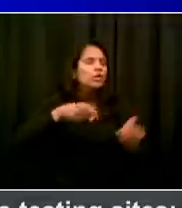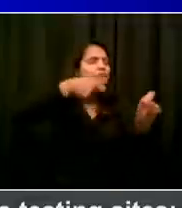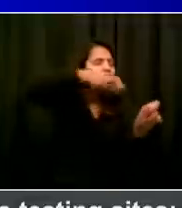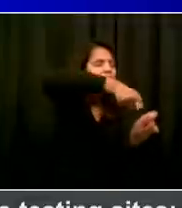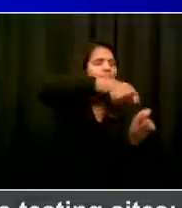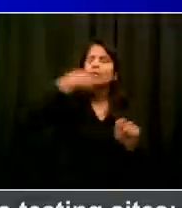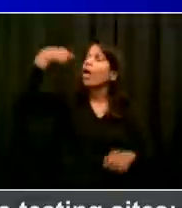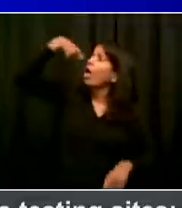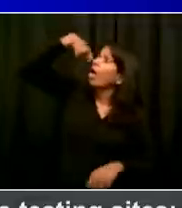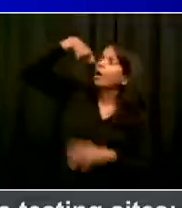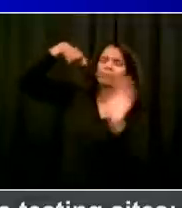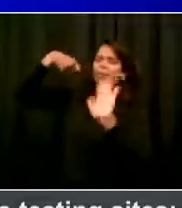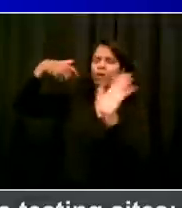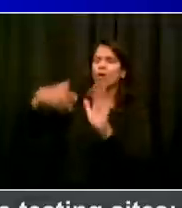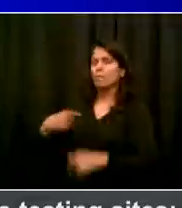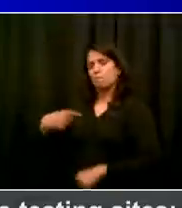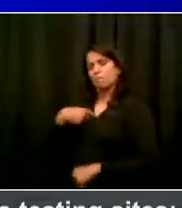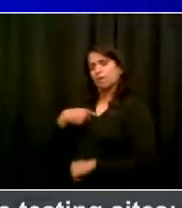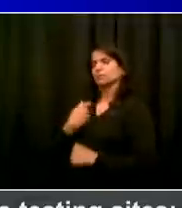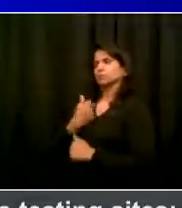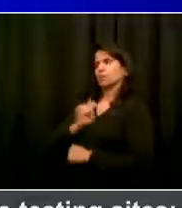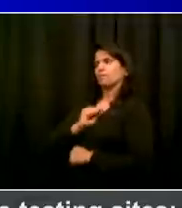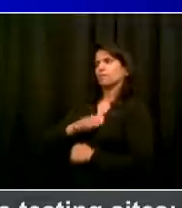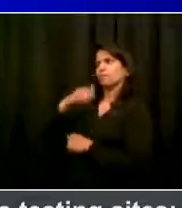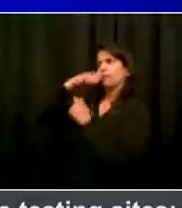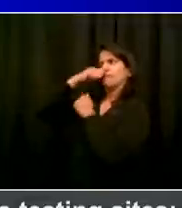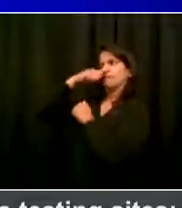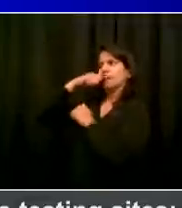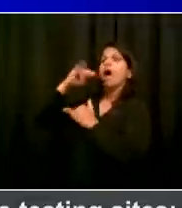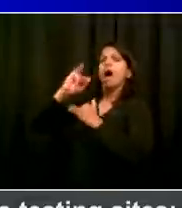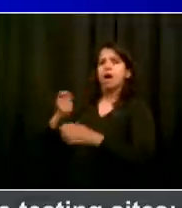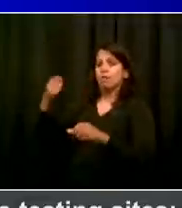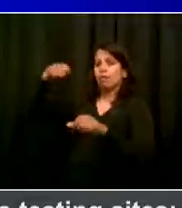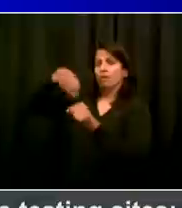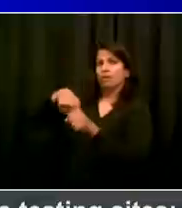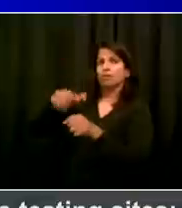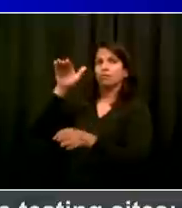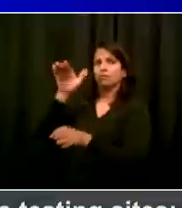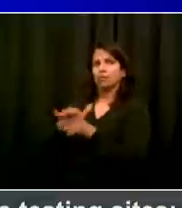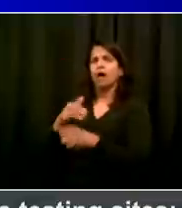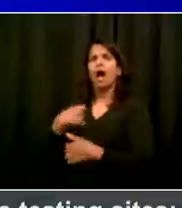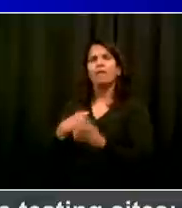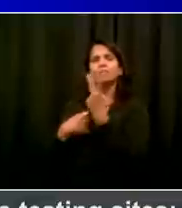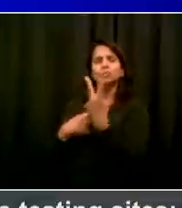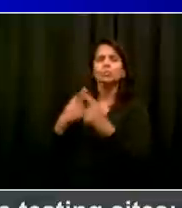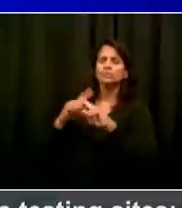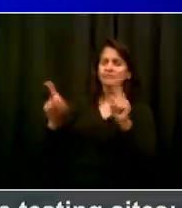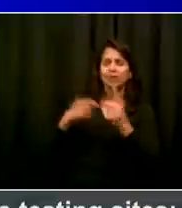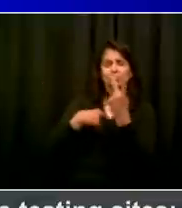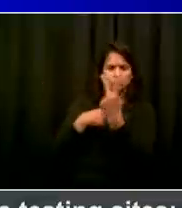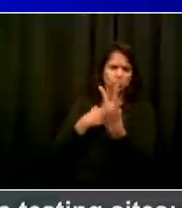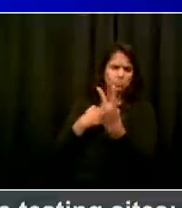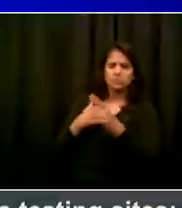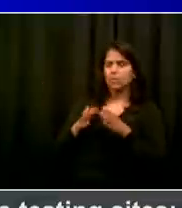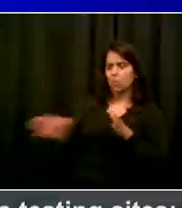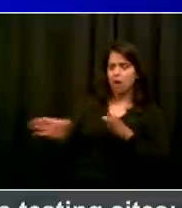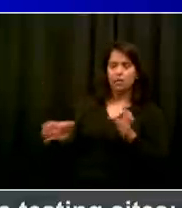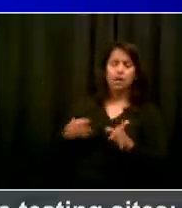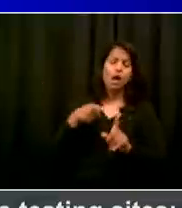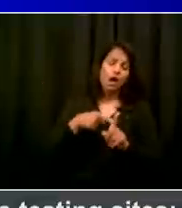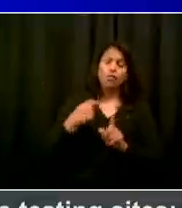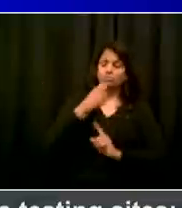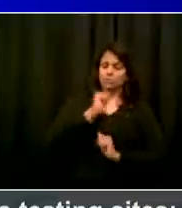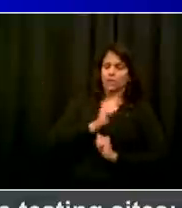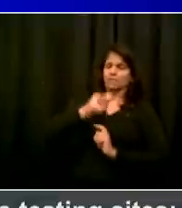who is supervising at the table. They will get the results in 48 hours. We're also partnering with our community